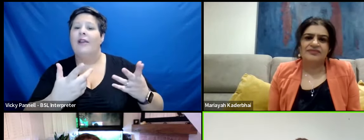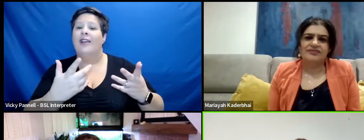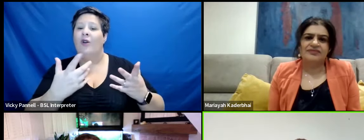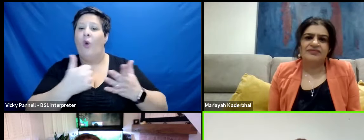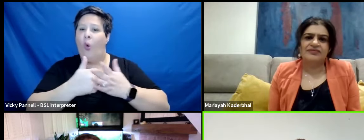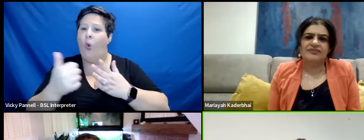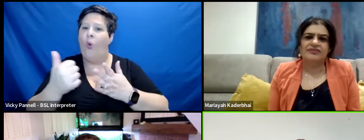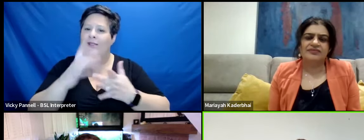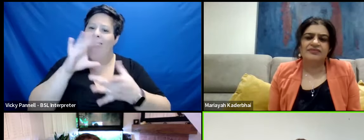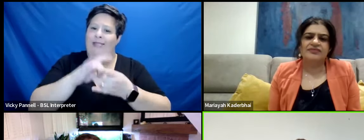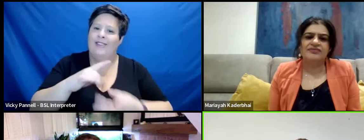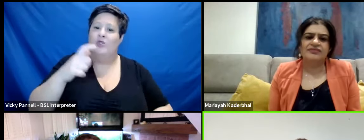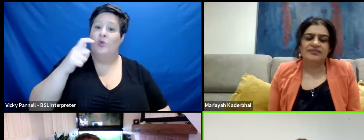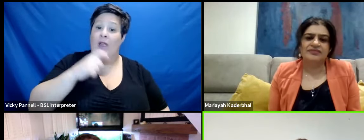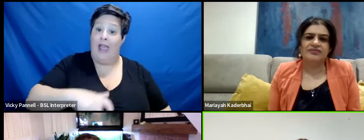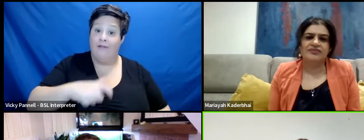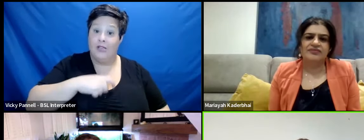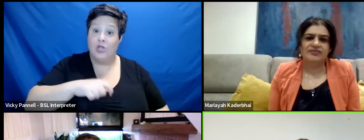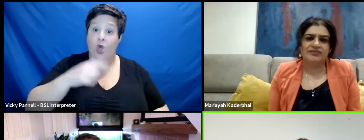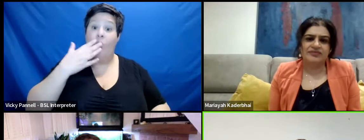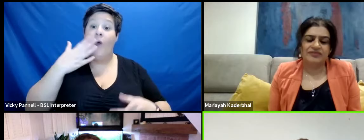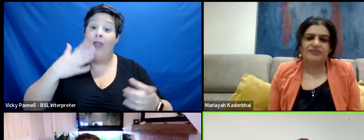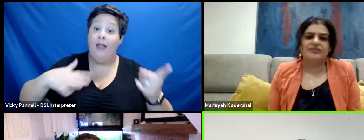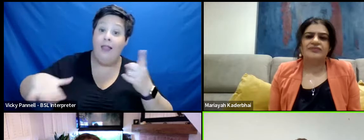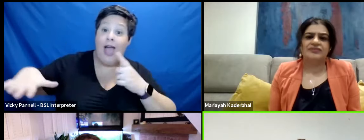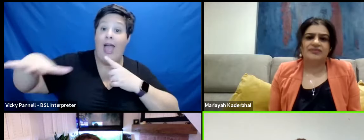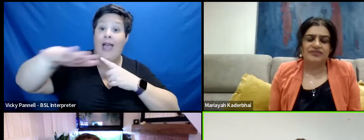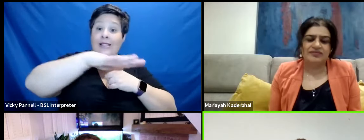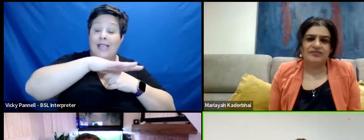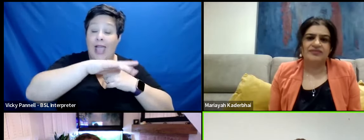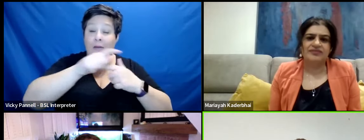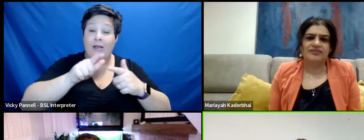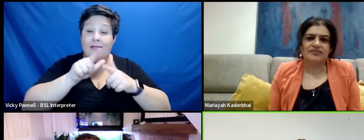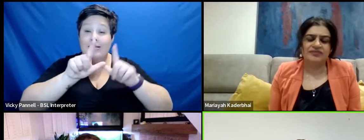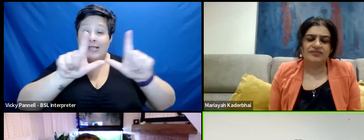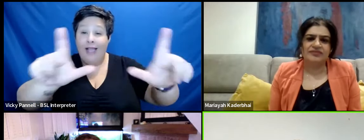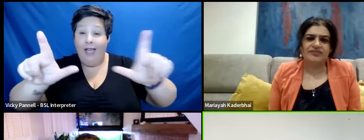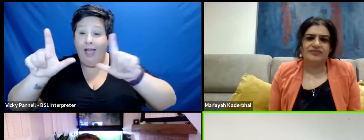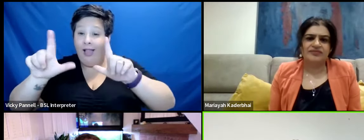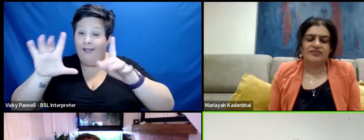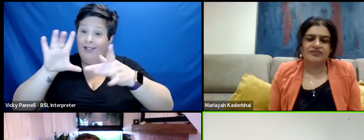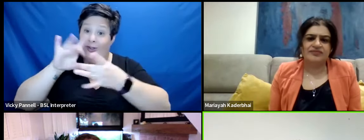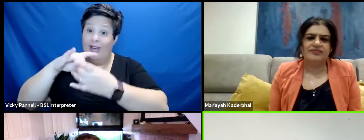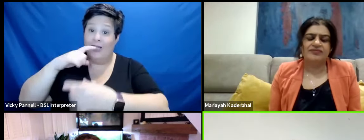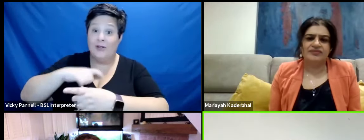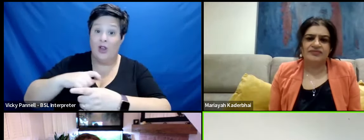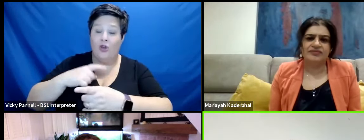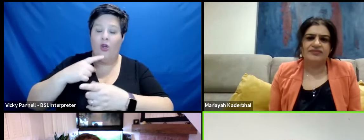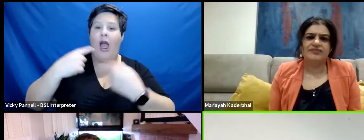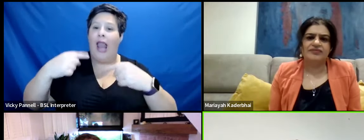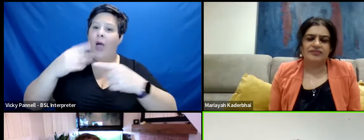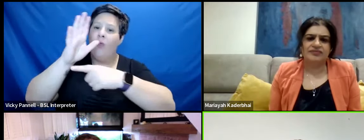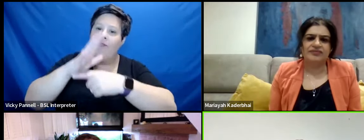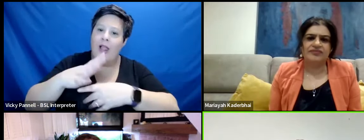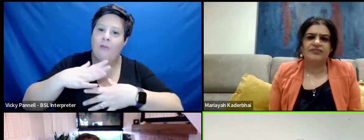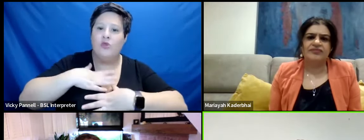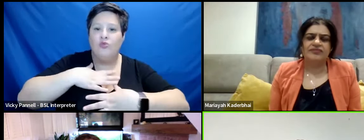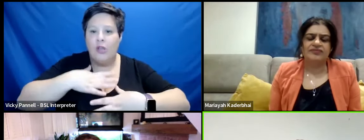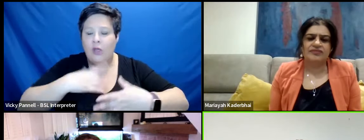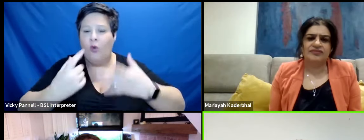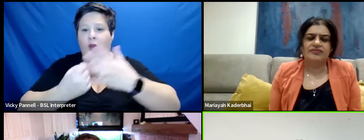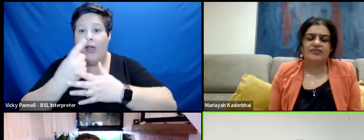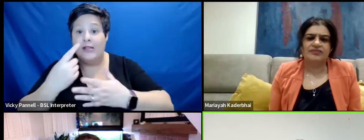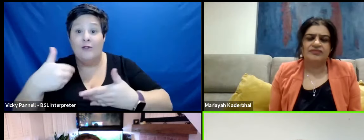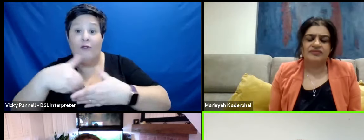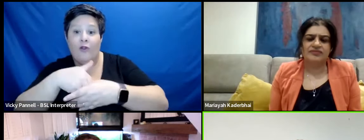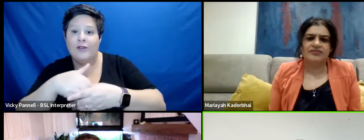about character. But when landscape and scale was involved, it was again about character. wasn't just for the film breathe or for you to have an idea of context. It was